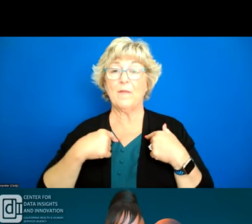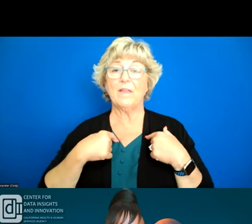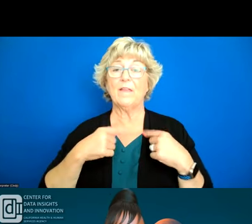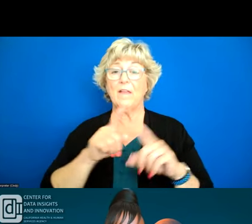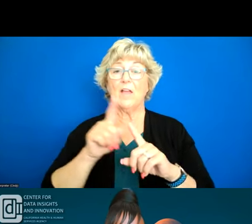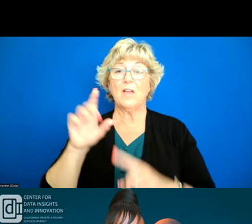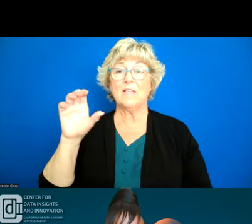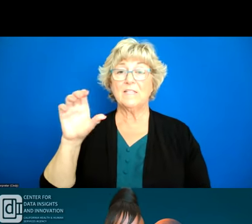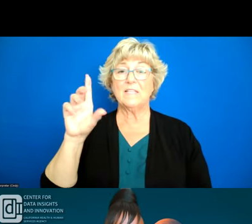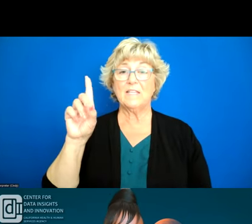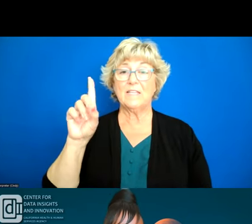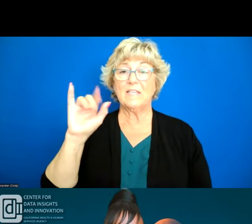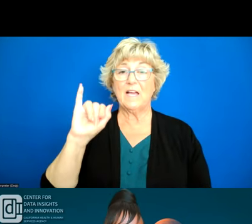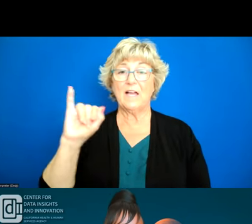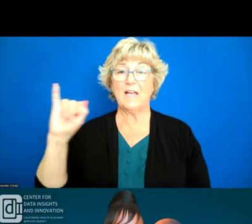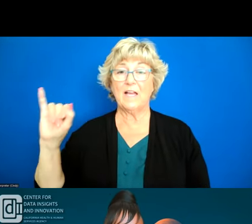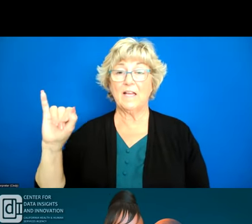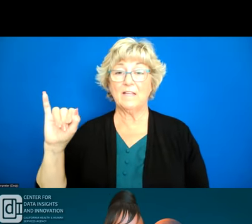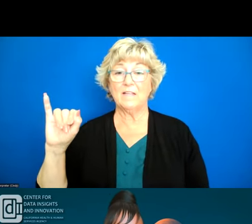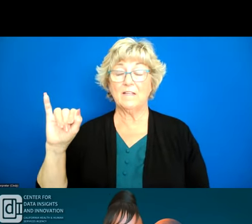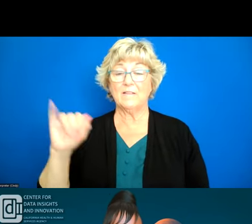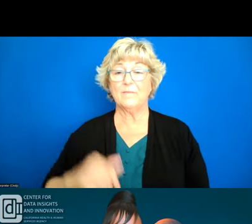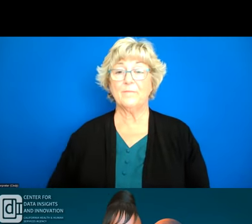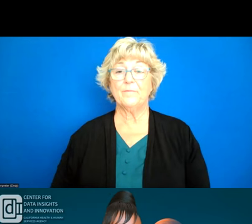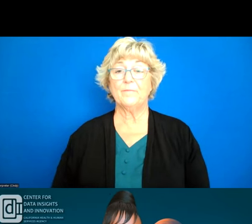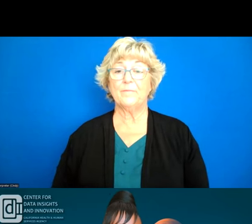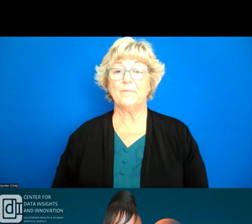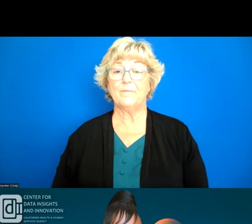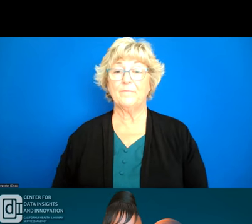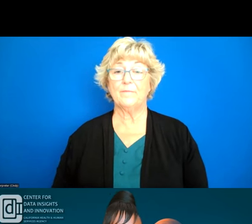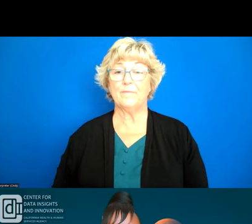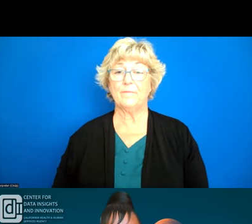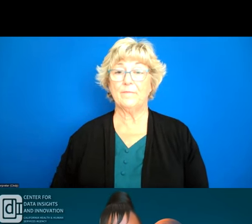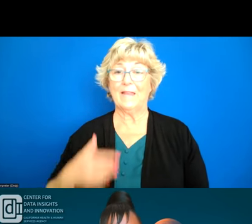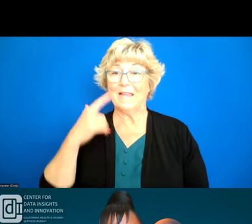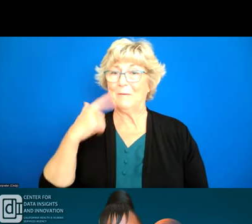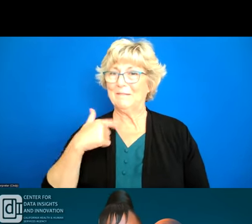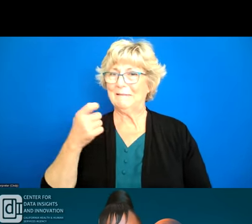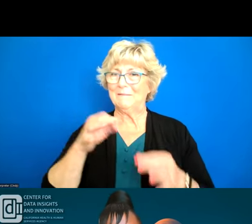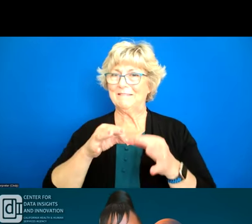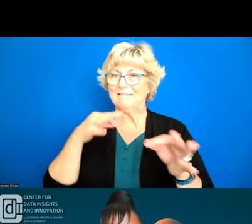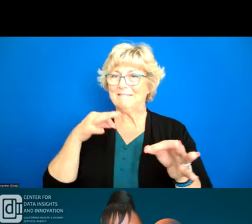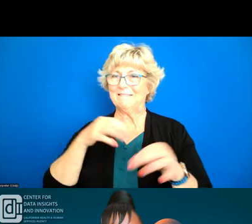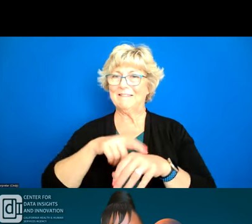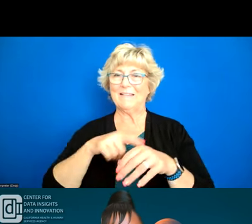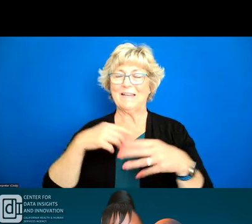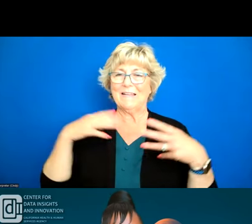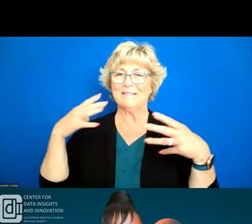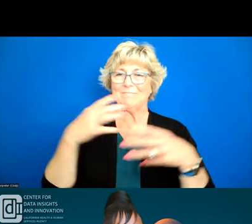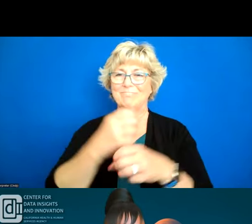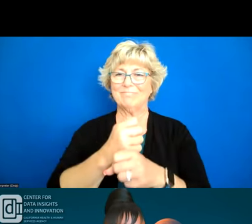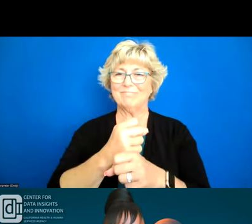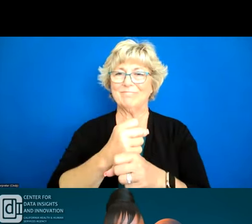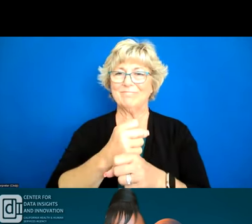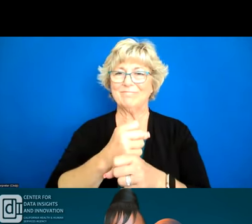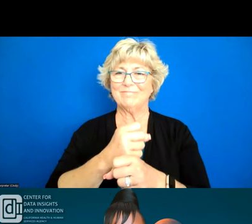well as cdii so with that i know we are running a little bit behind schedule so i'll conclude there please